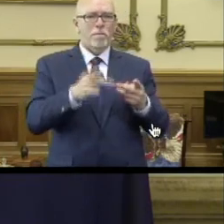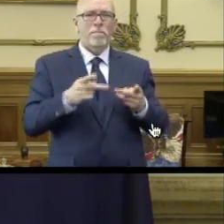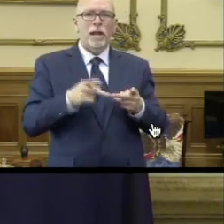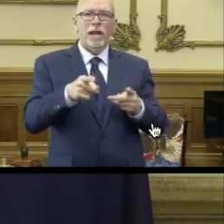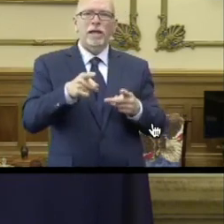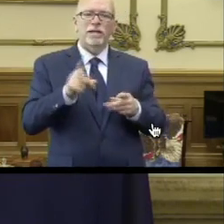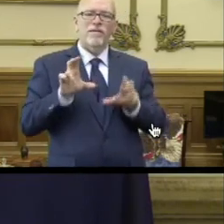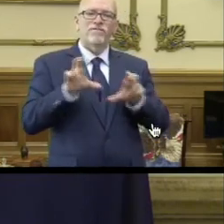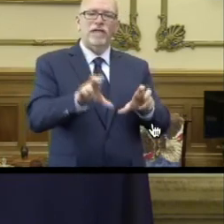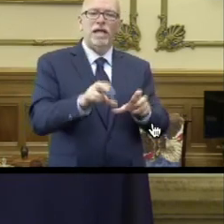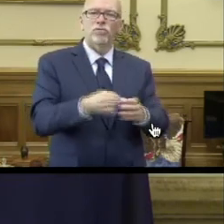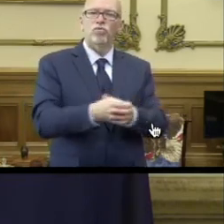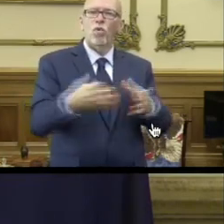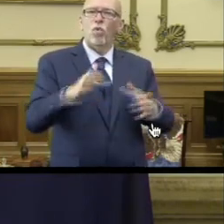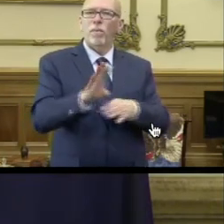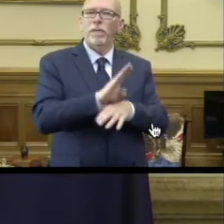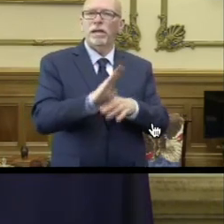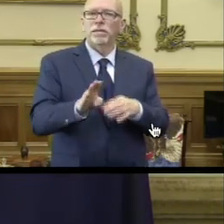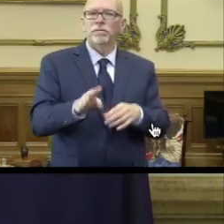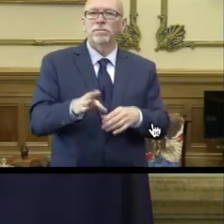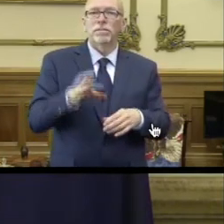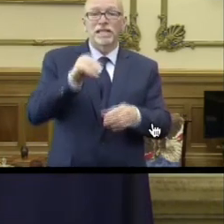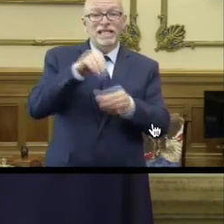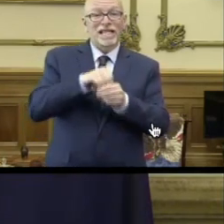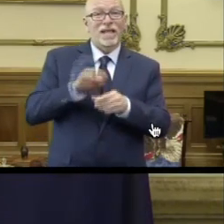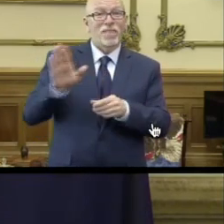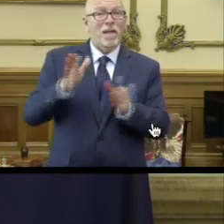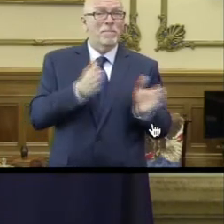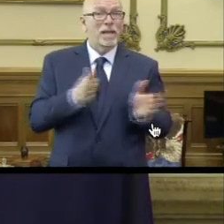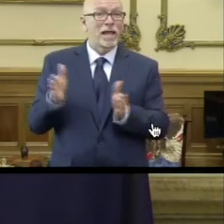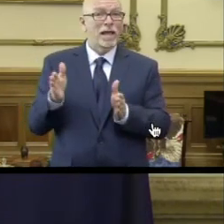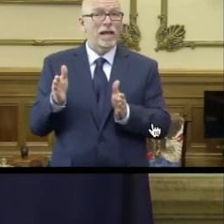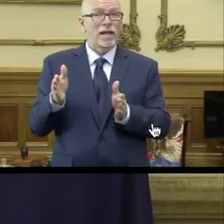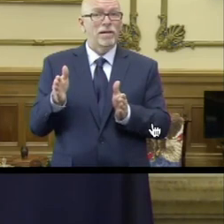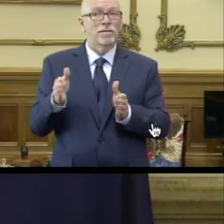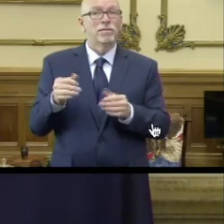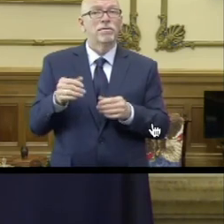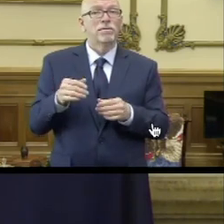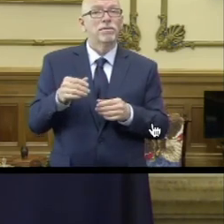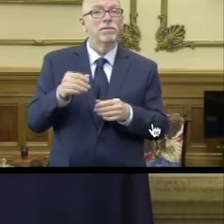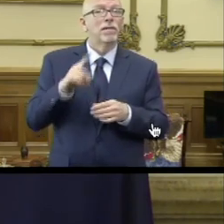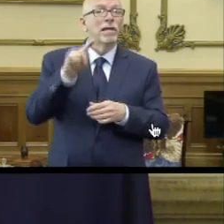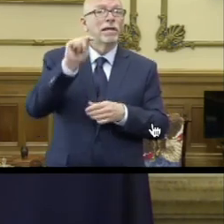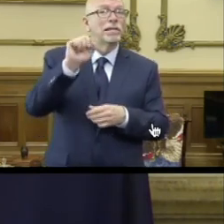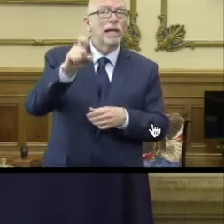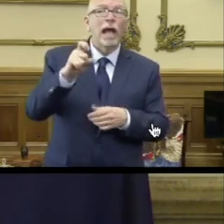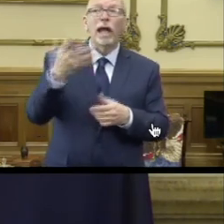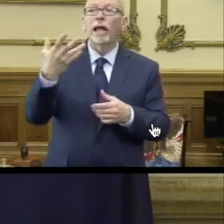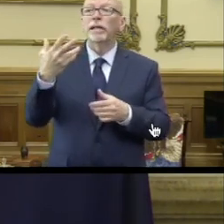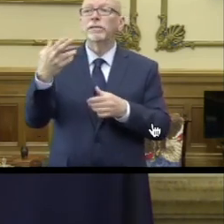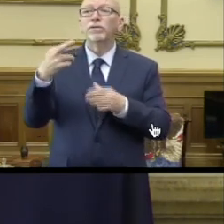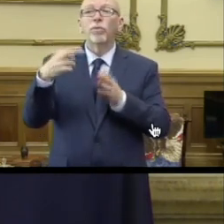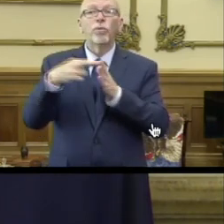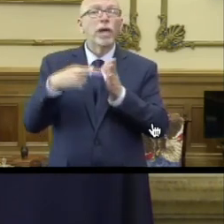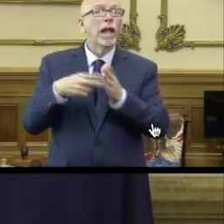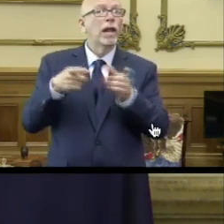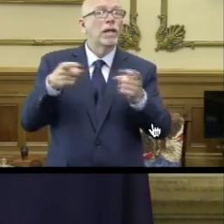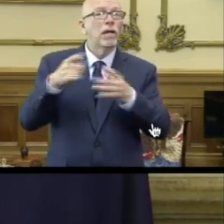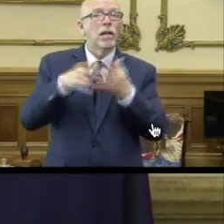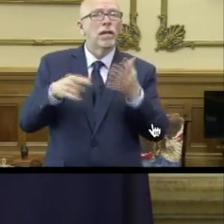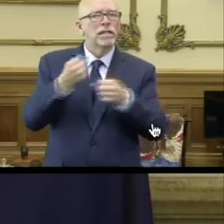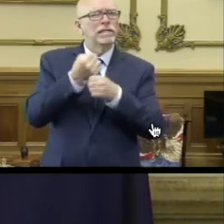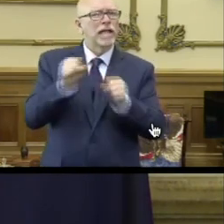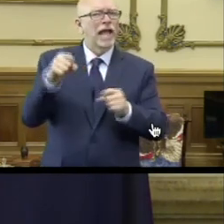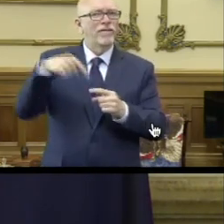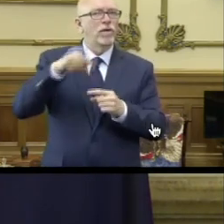invest and grow. And inside those plans, just as much as a tax or a regulatory environment, safety will